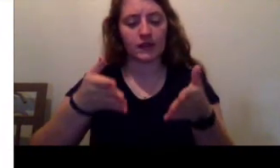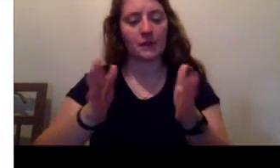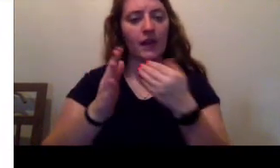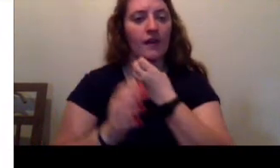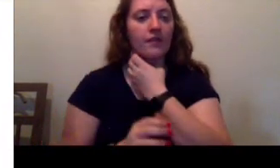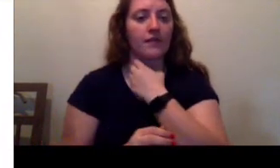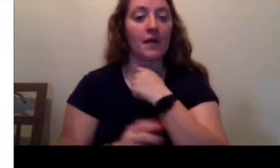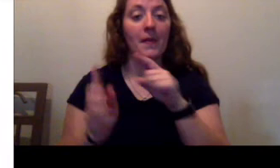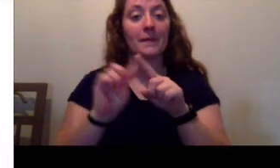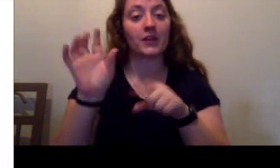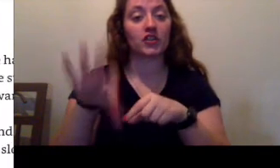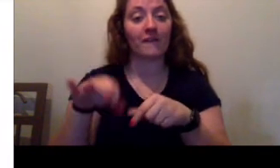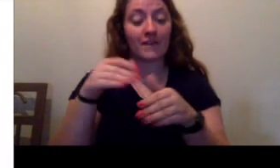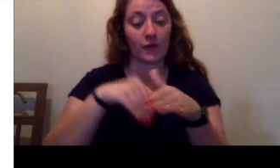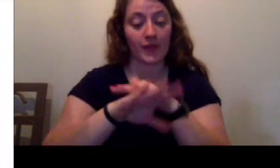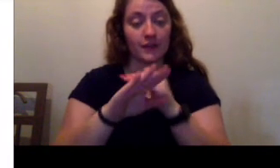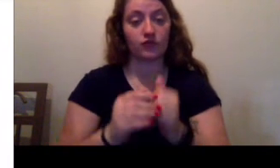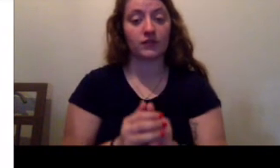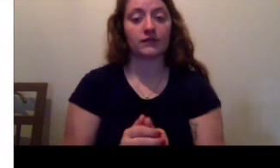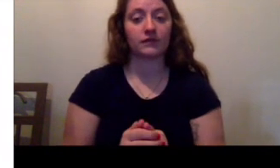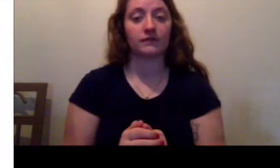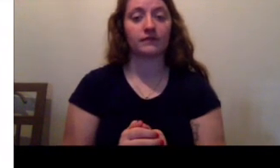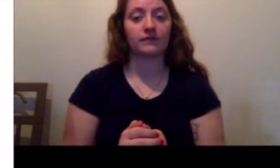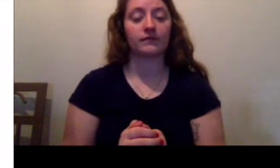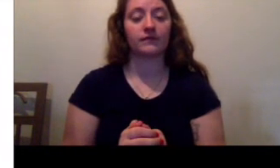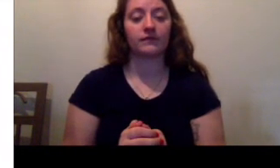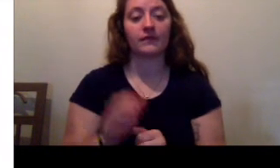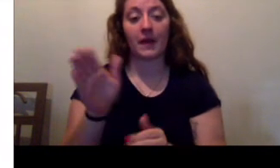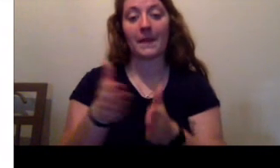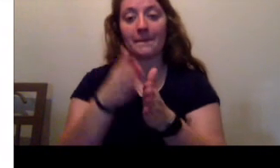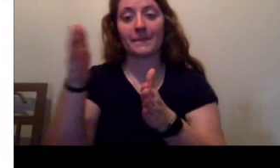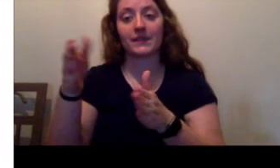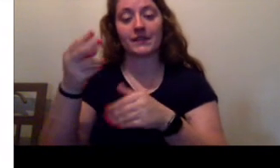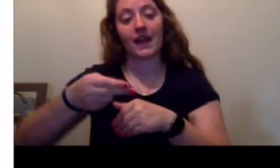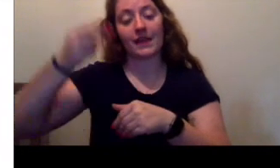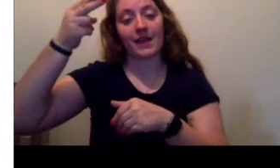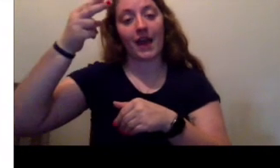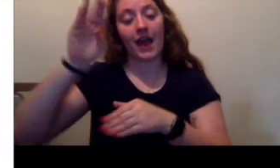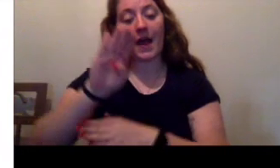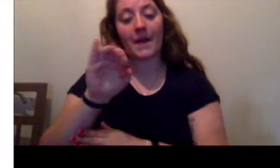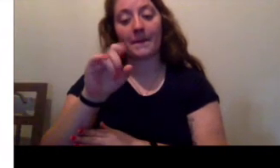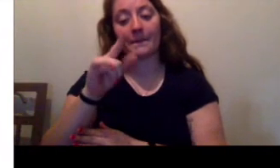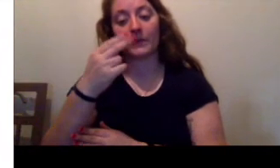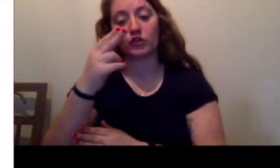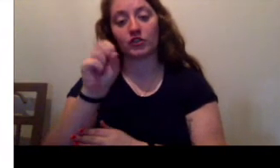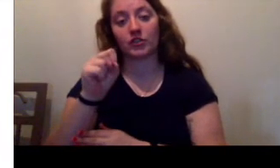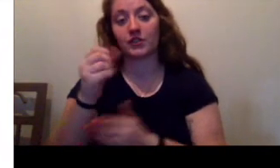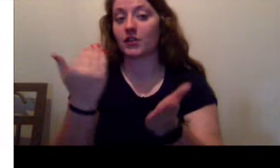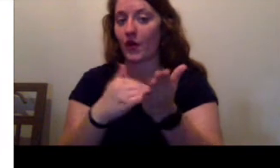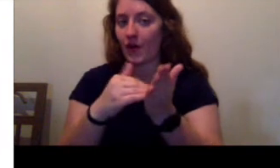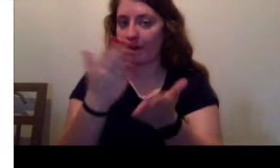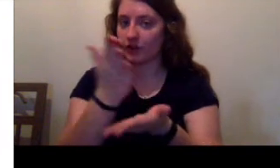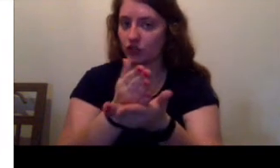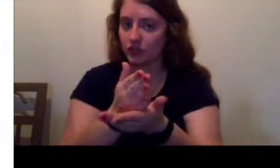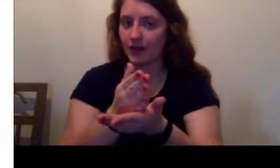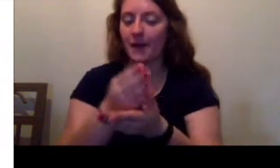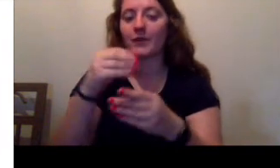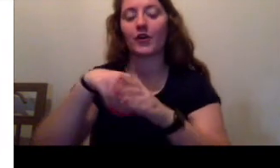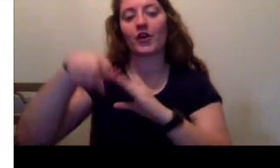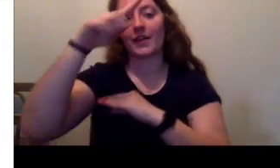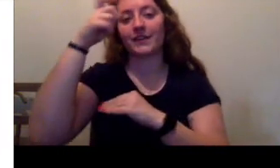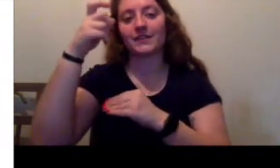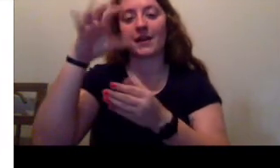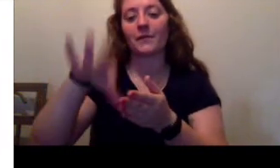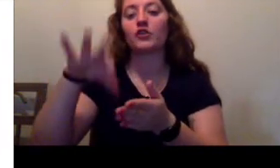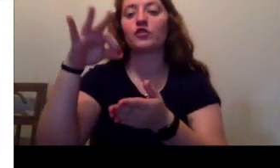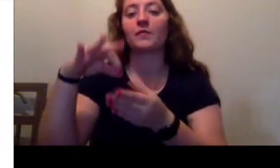But she found the entrance. Beside the high blueberry bushes, how often she had stopped here in the late summer to pick a